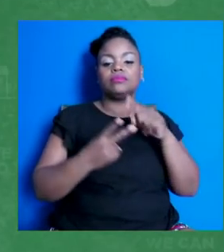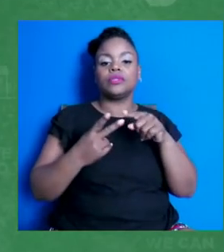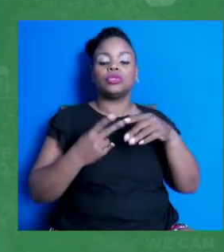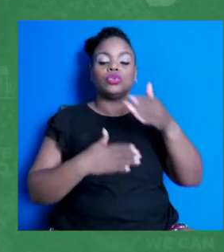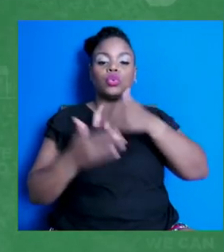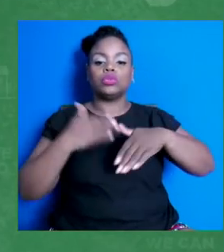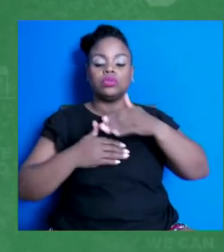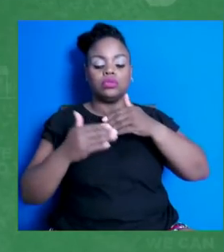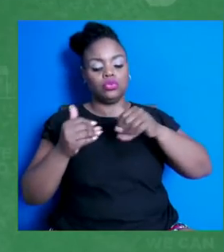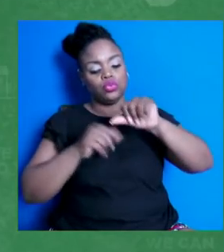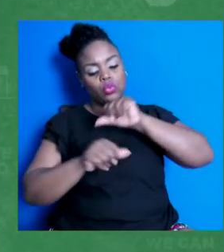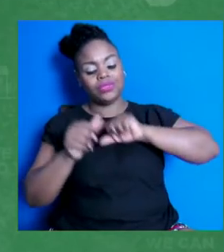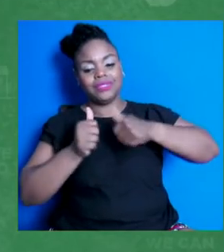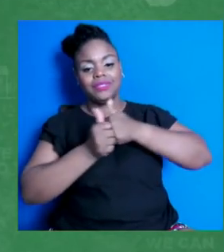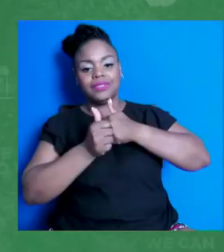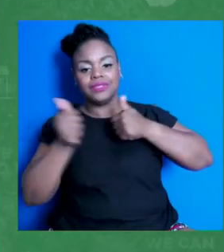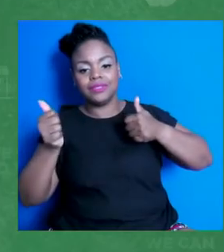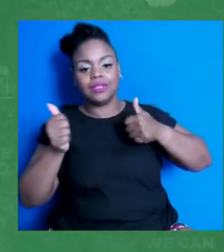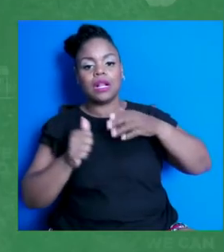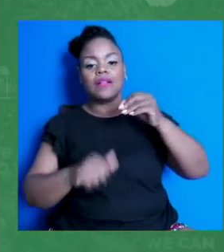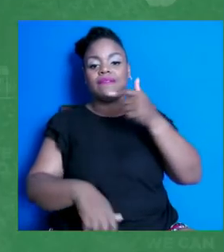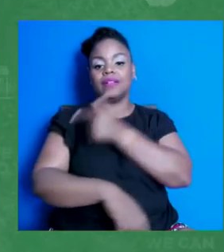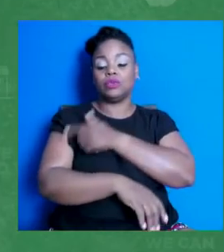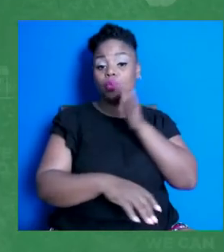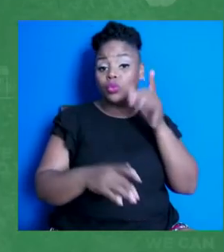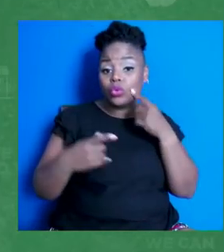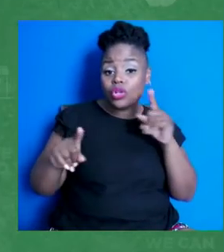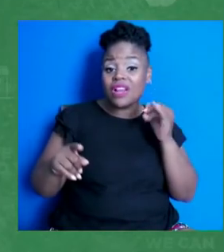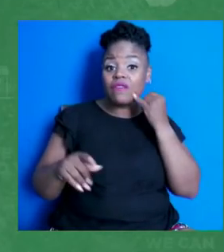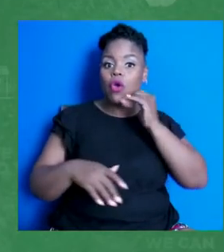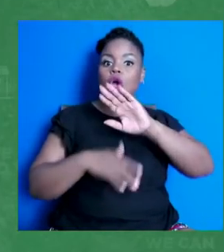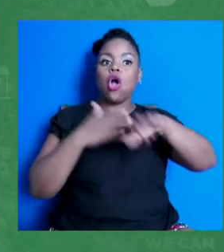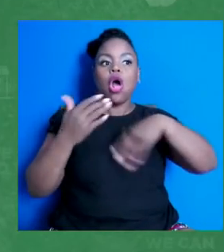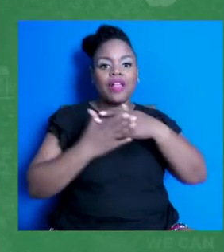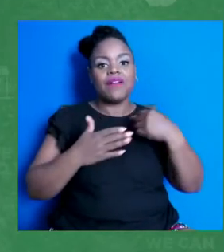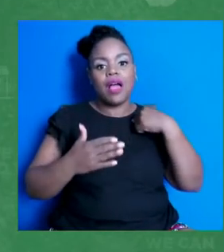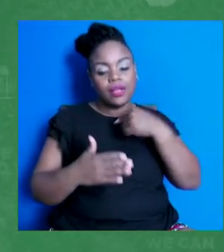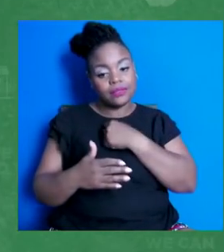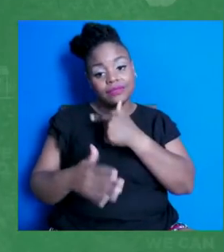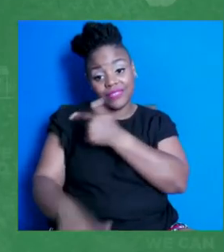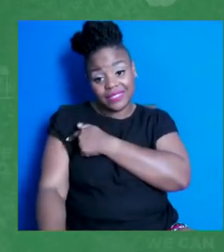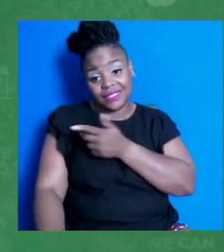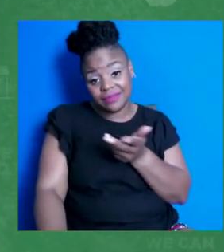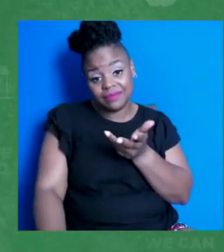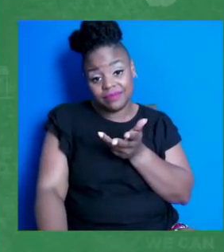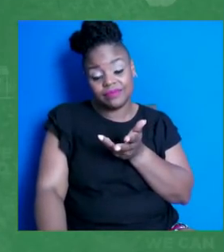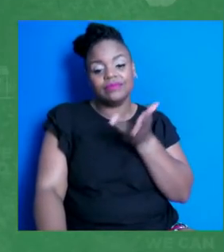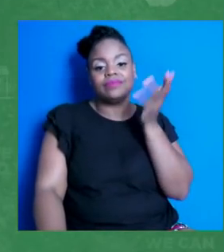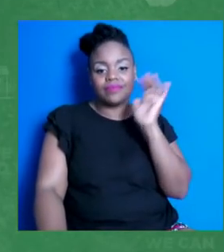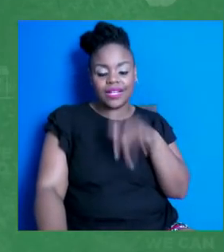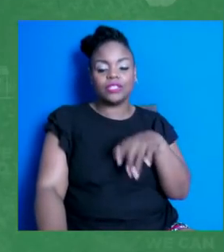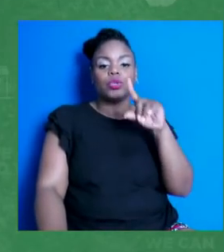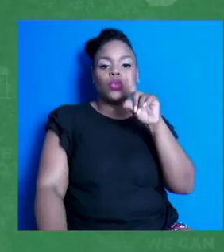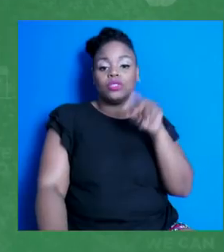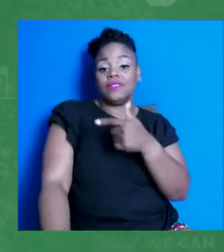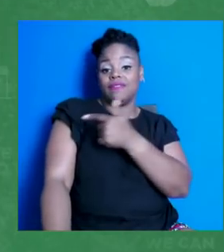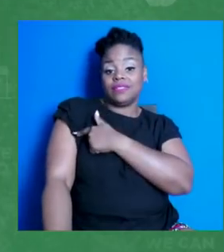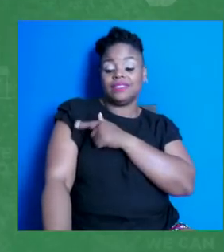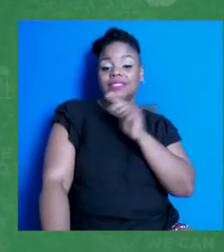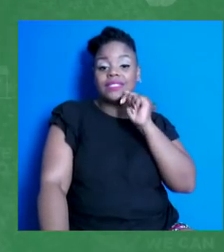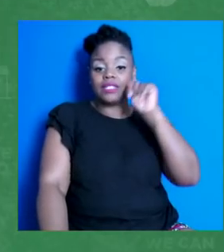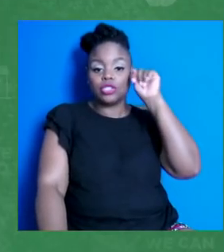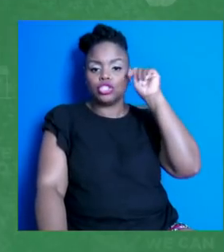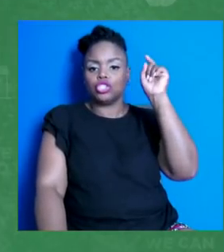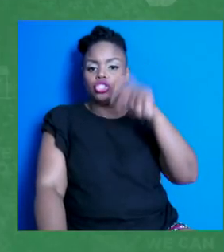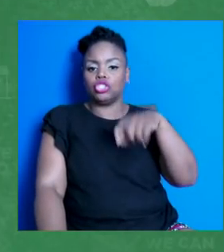only really work if we're all vaccinated. And so I think it's been pushed for increased immunization. Teenagers can and should have a role to play. And I think it's very